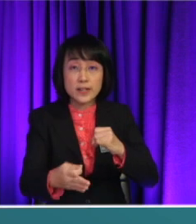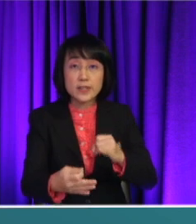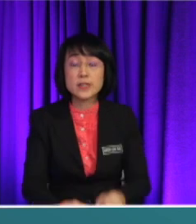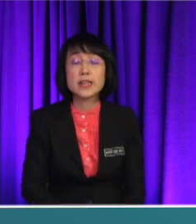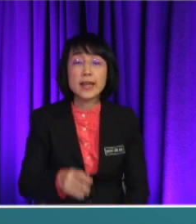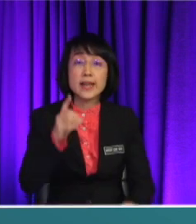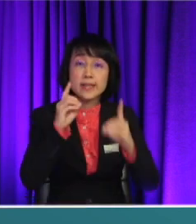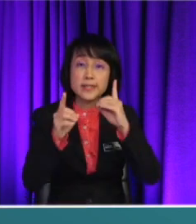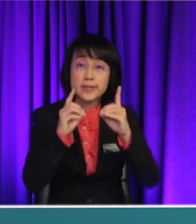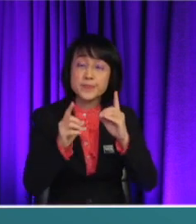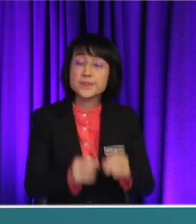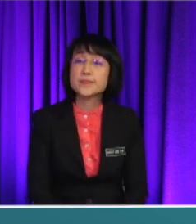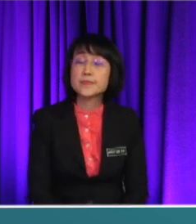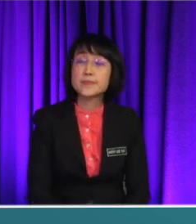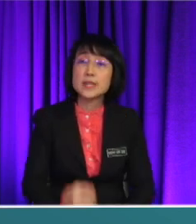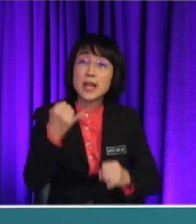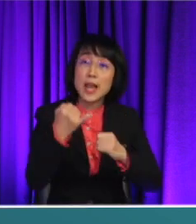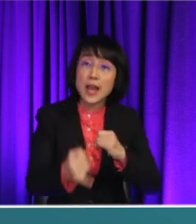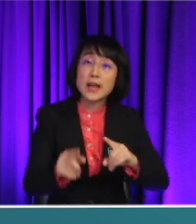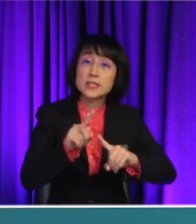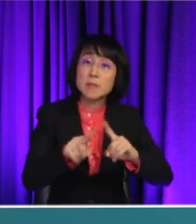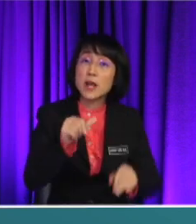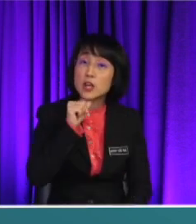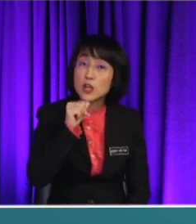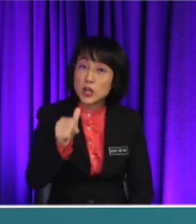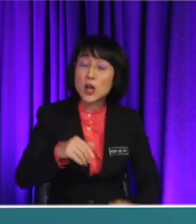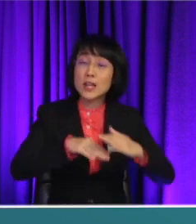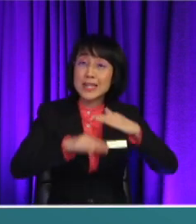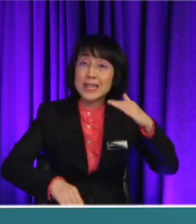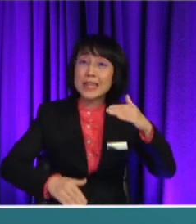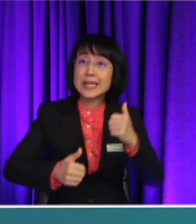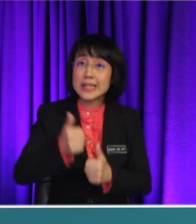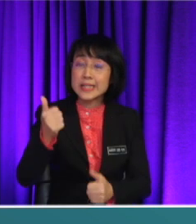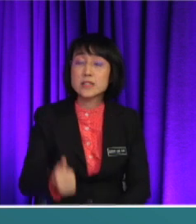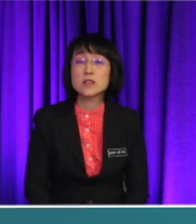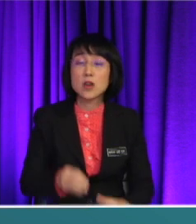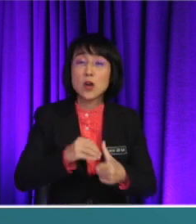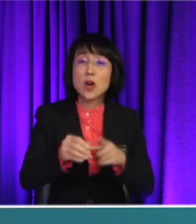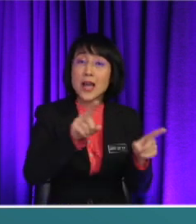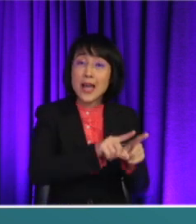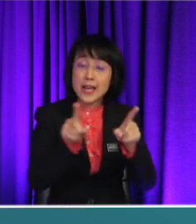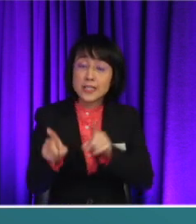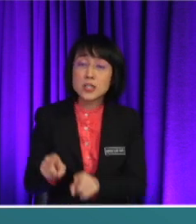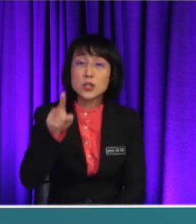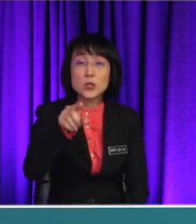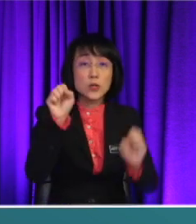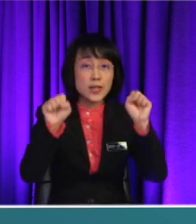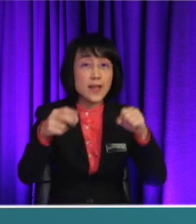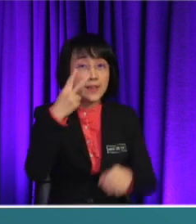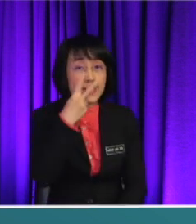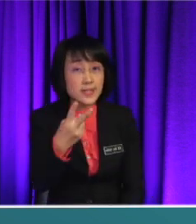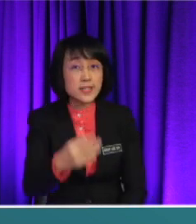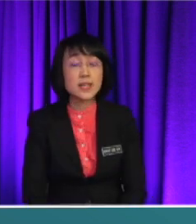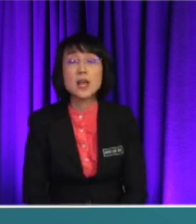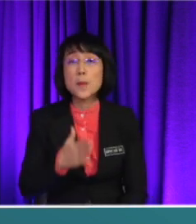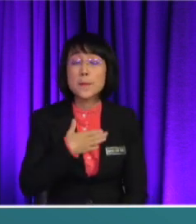Lastly Or you can say as you can see, right? Living in an urban area is, okay? Or you can say like